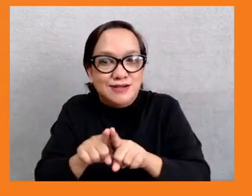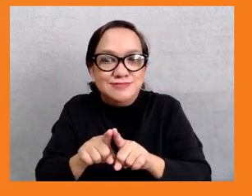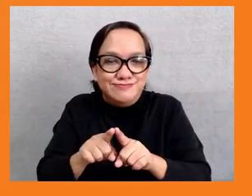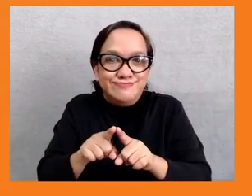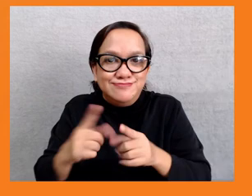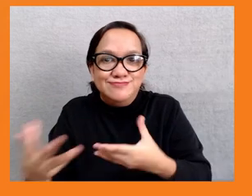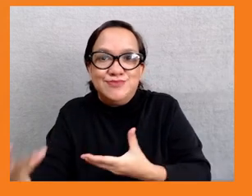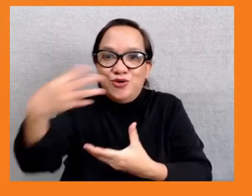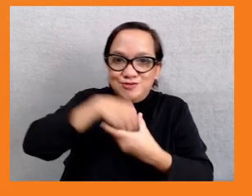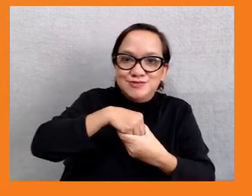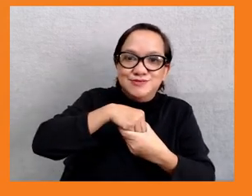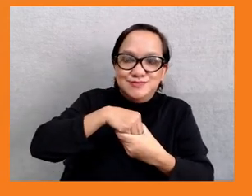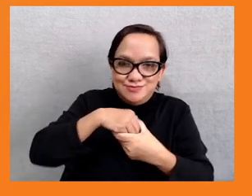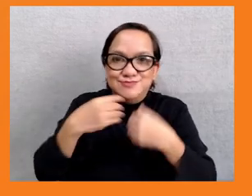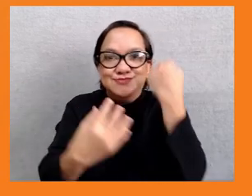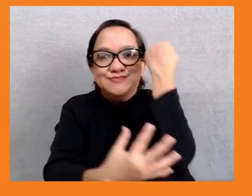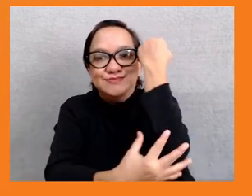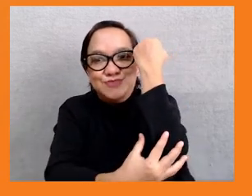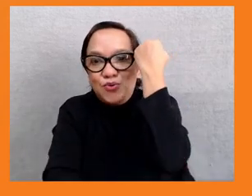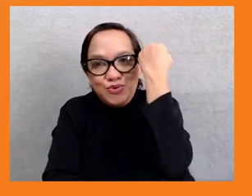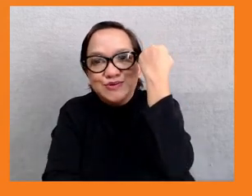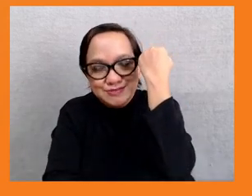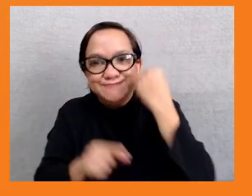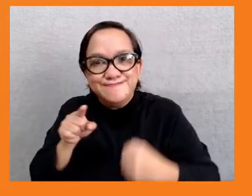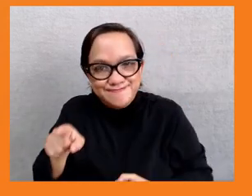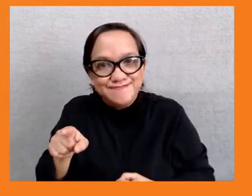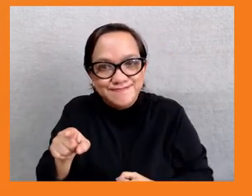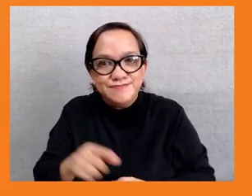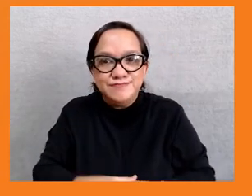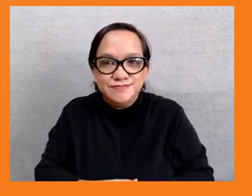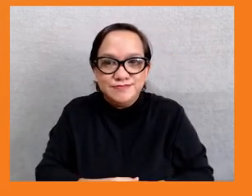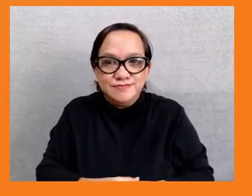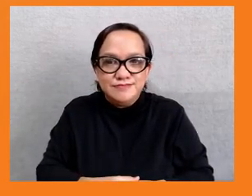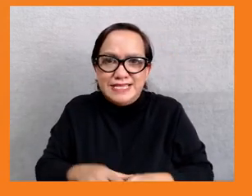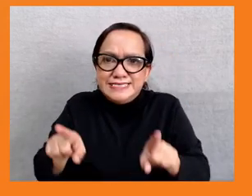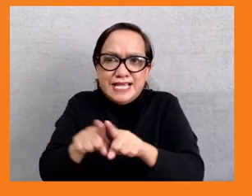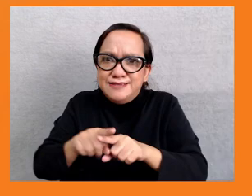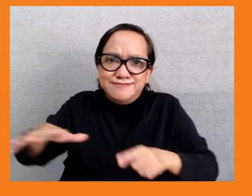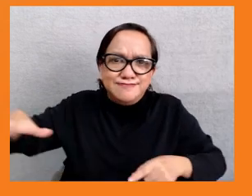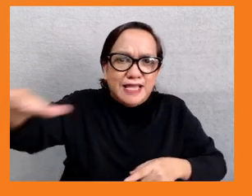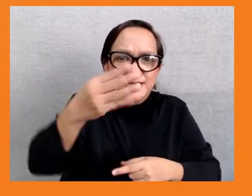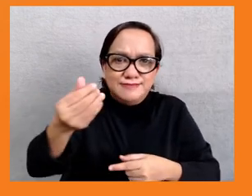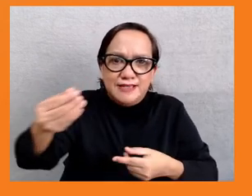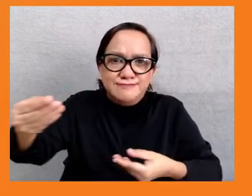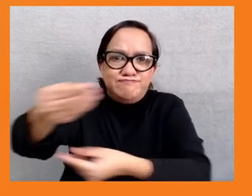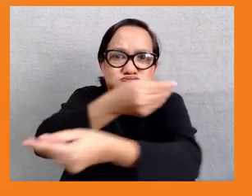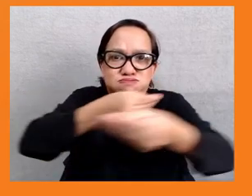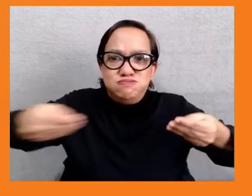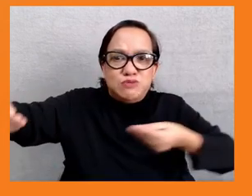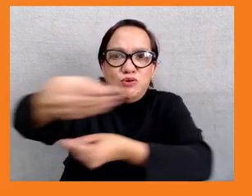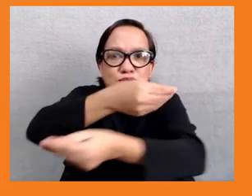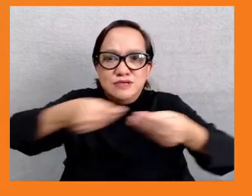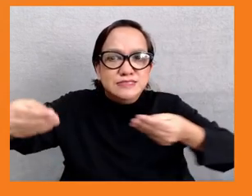for reducing poverty in many of our economies. And so I think we want to